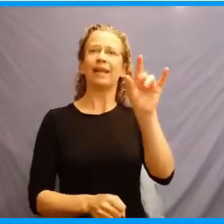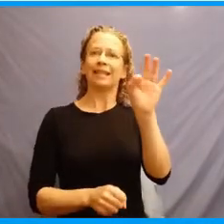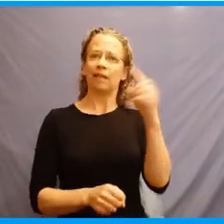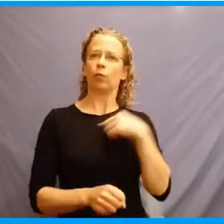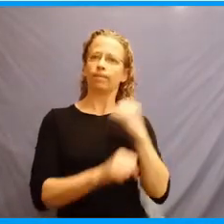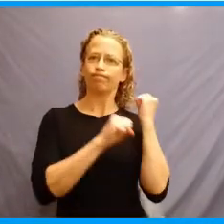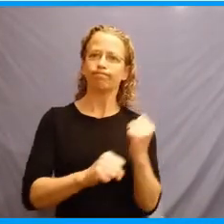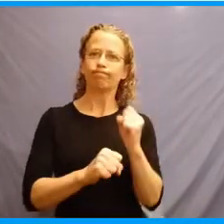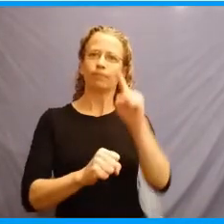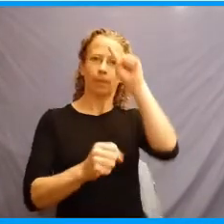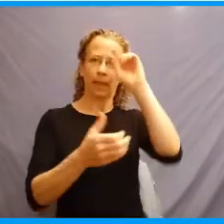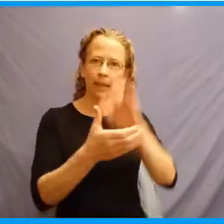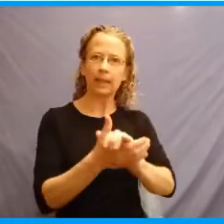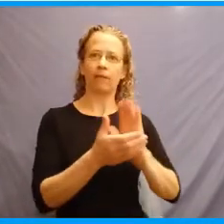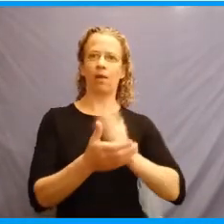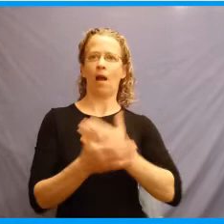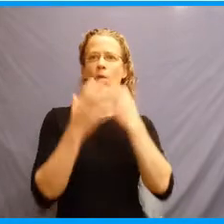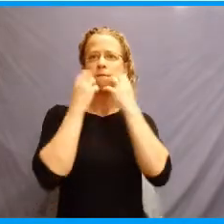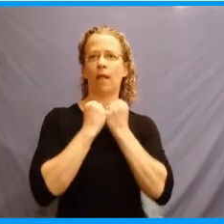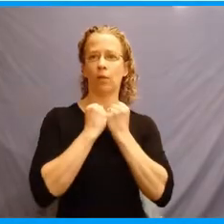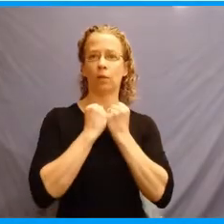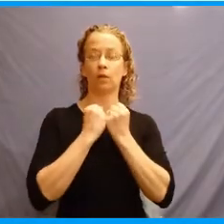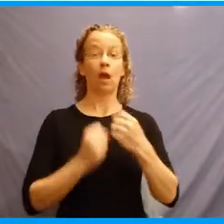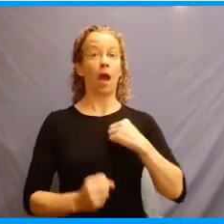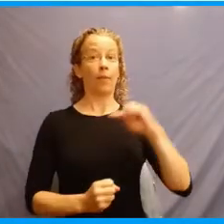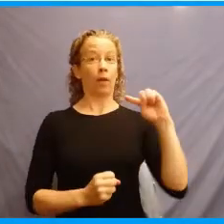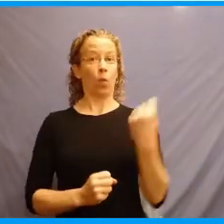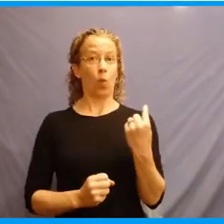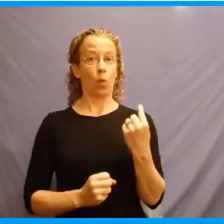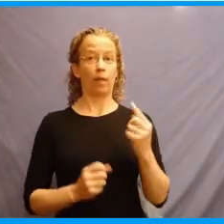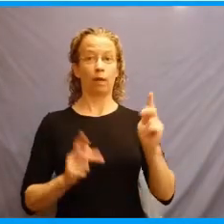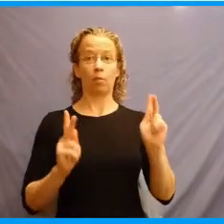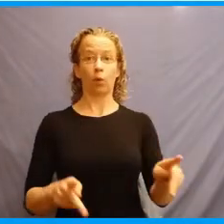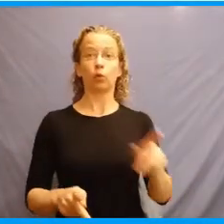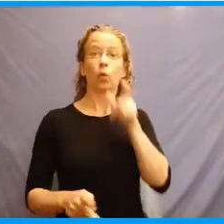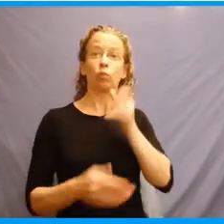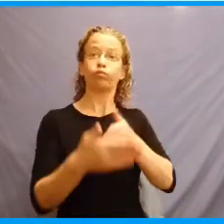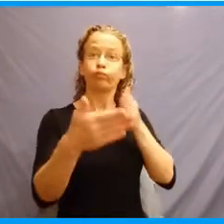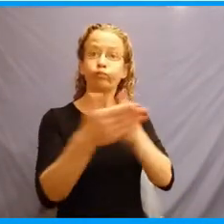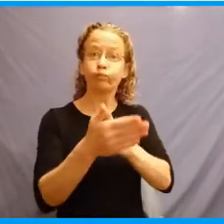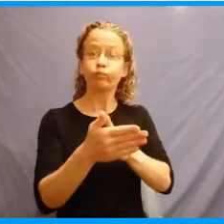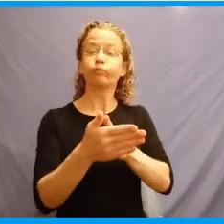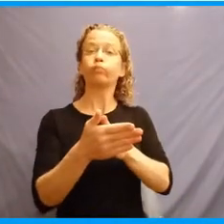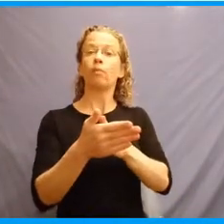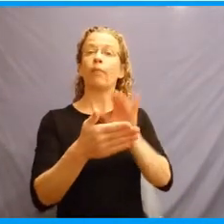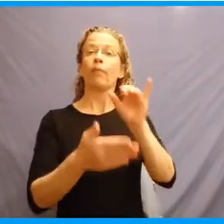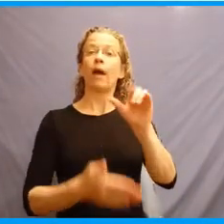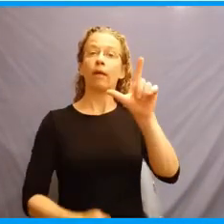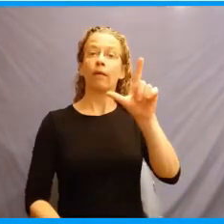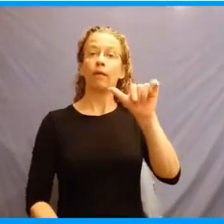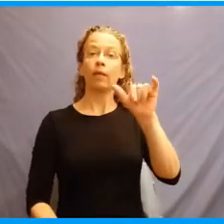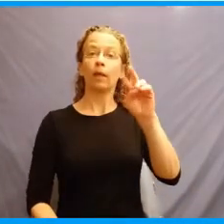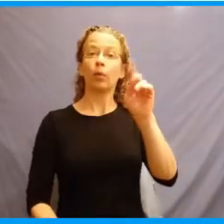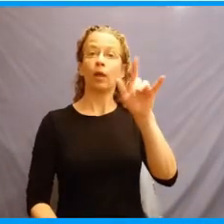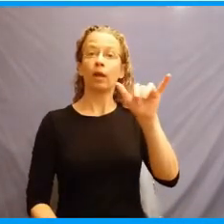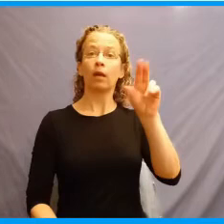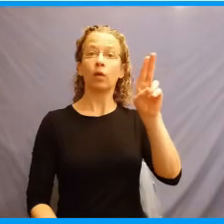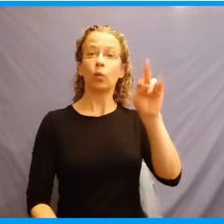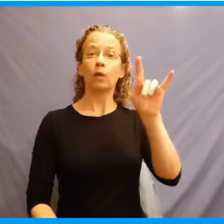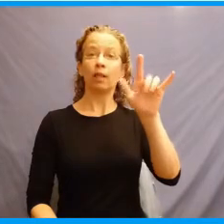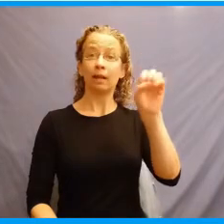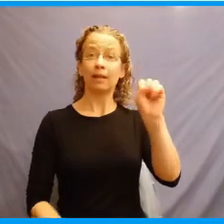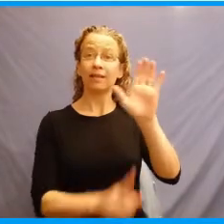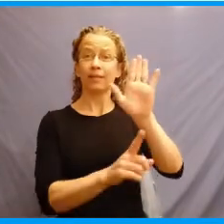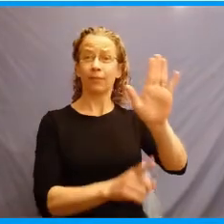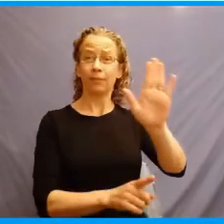courage of our convictions. I'm the only candidate who opposes the fracked gas, for-profit,